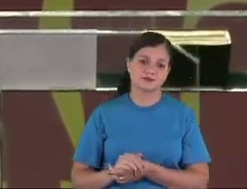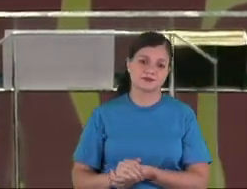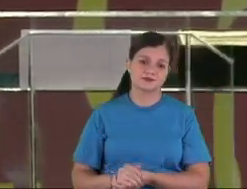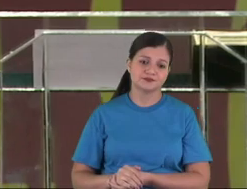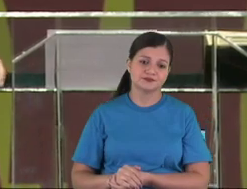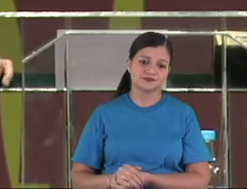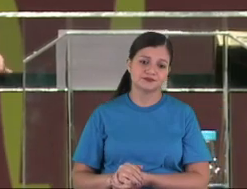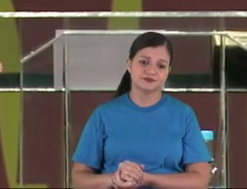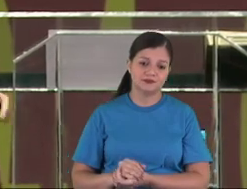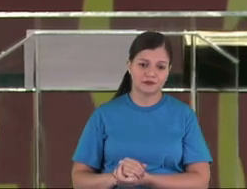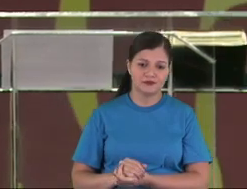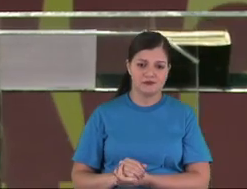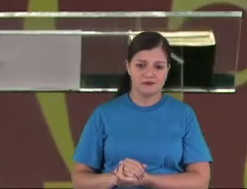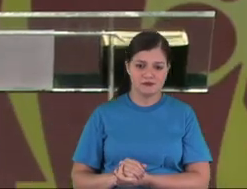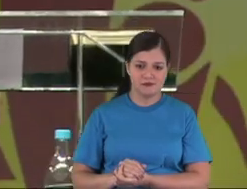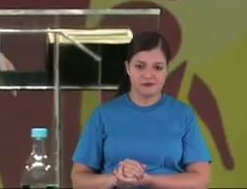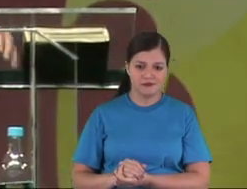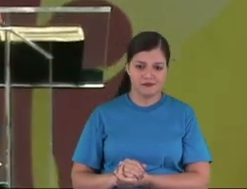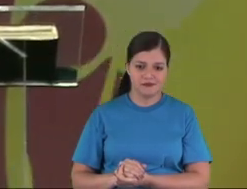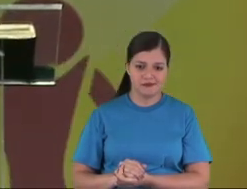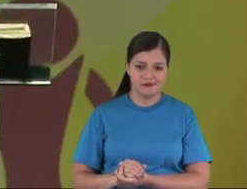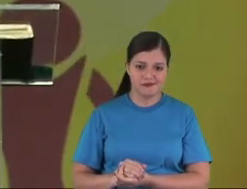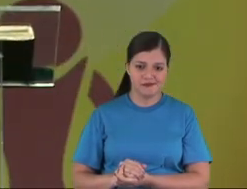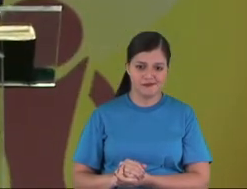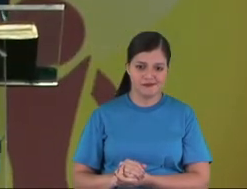Tell me something. This is foolish.